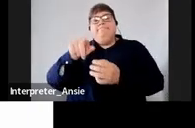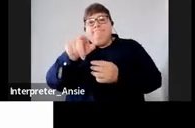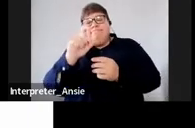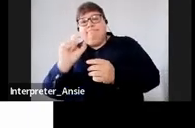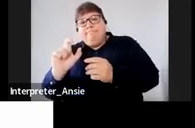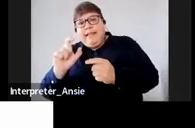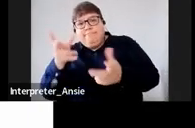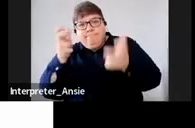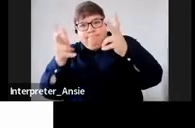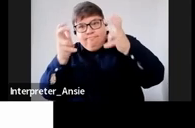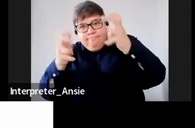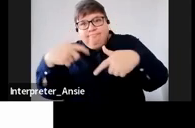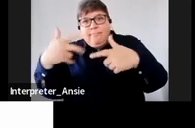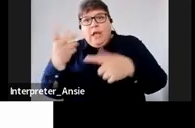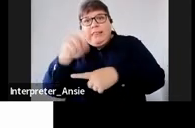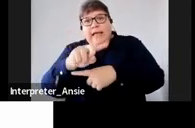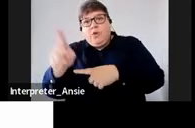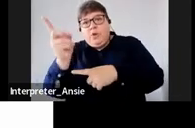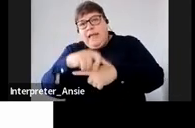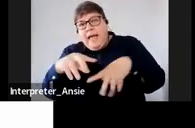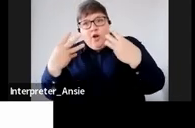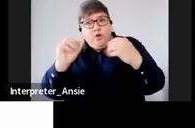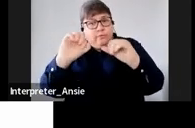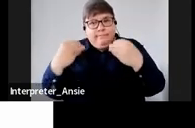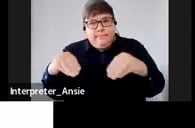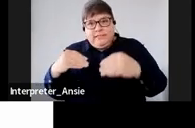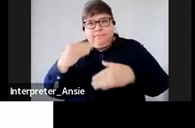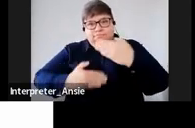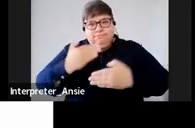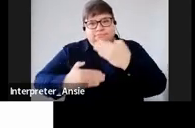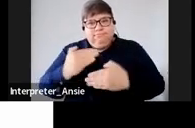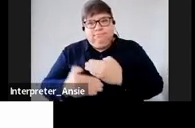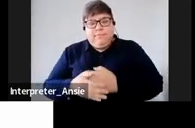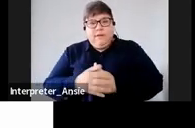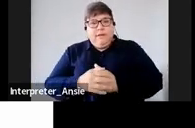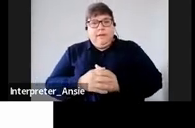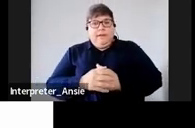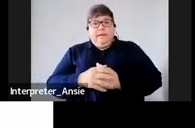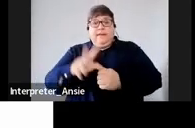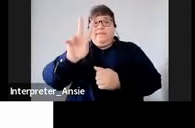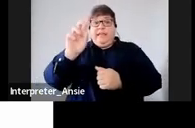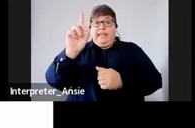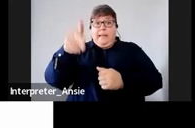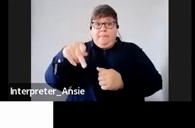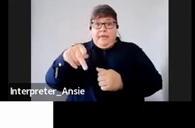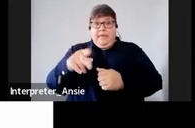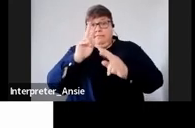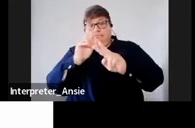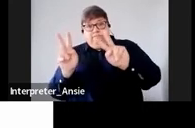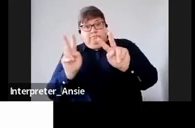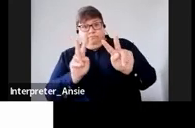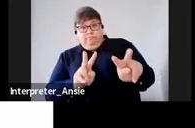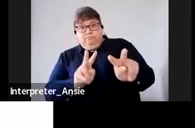in your day-to-day running of your business so VDP the objective of the VDP